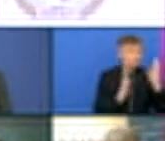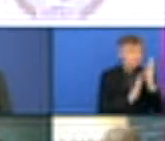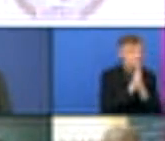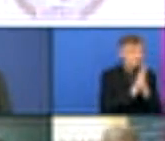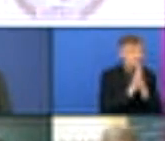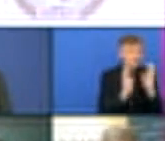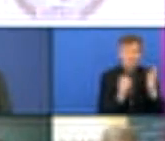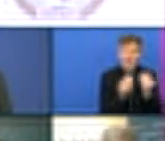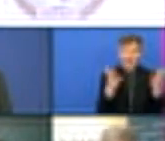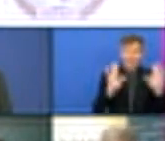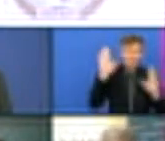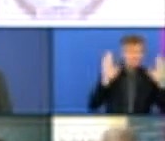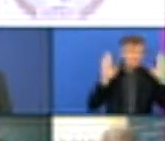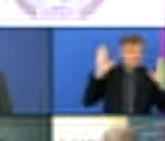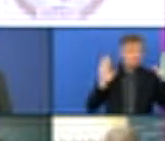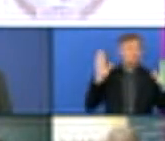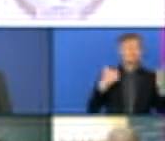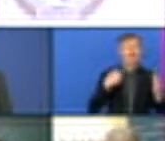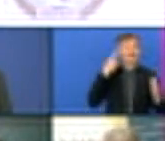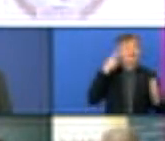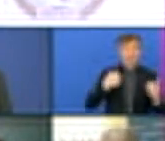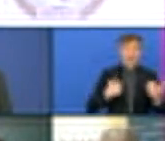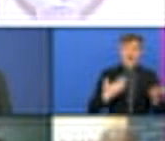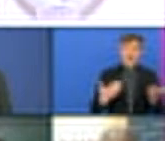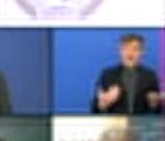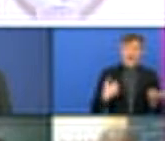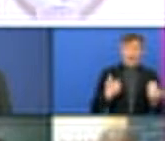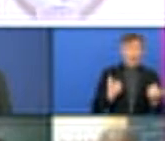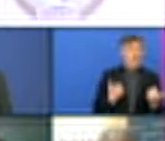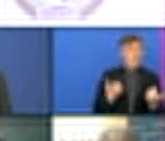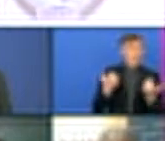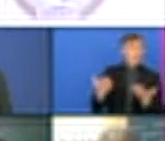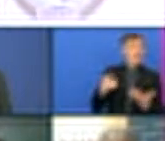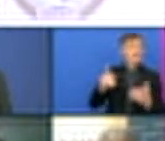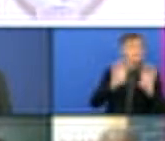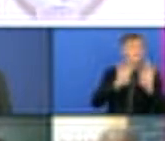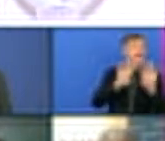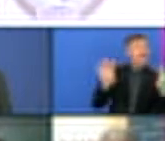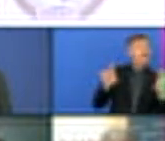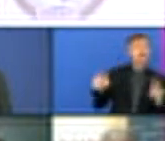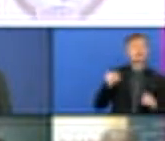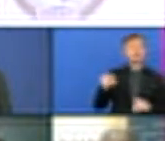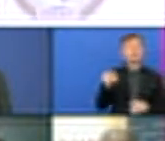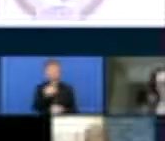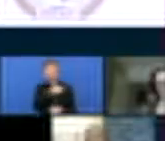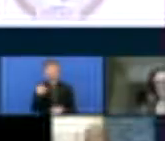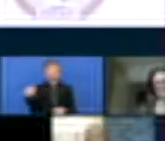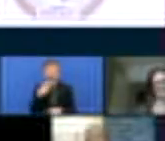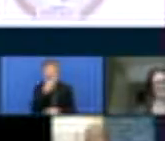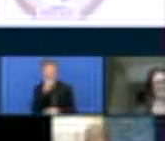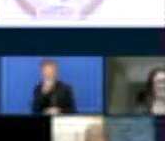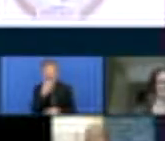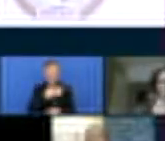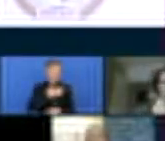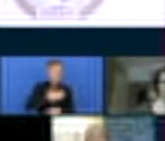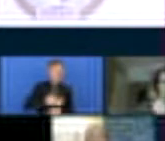And I think what I would want to do is give you the freedom to pick the questions that you want to respond to from those that have been raised. If